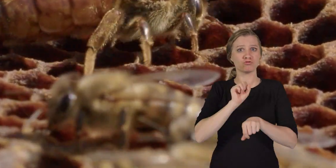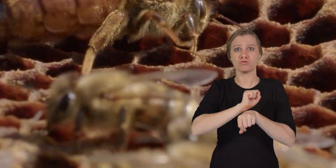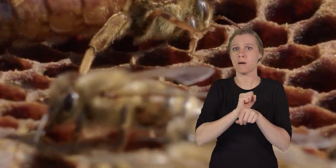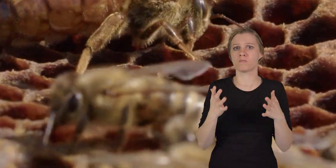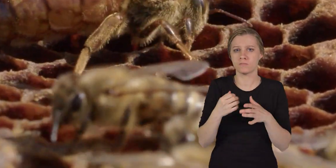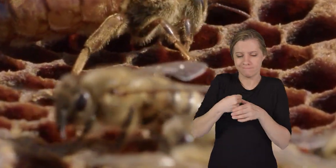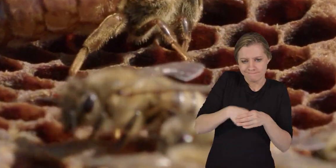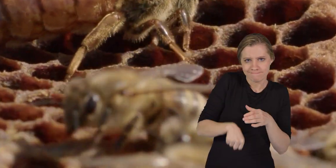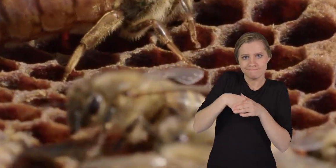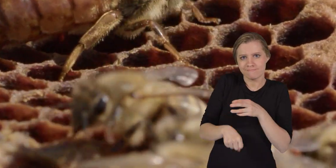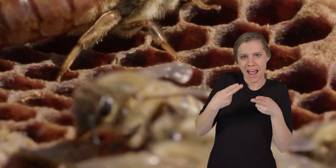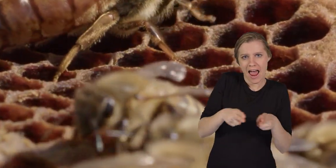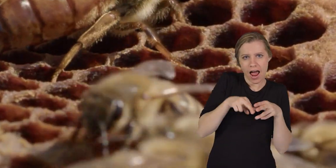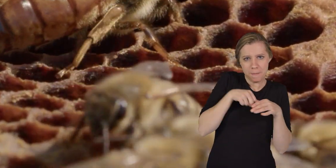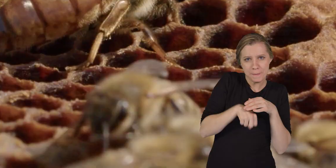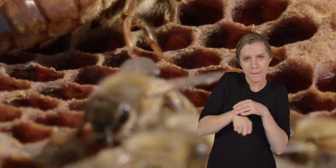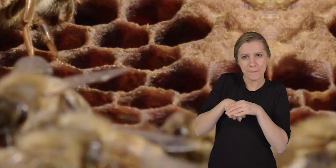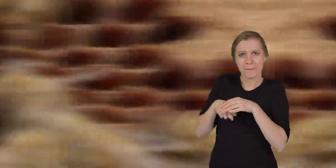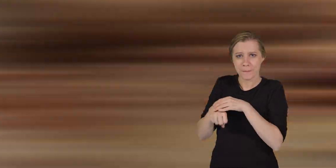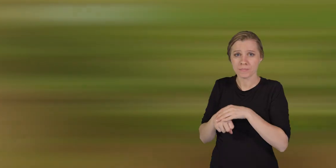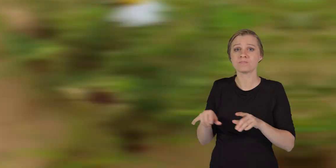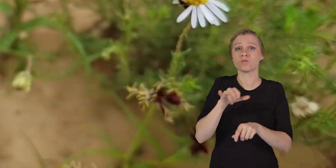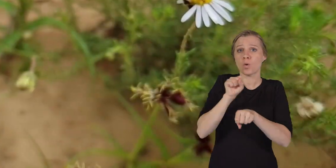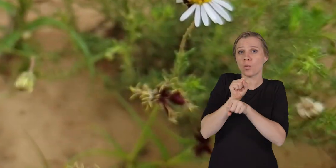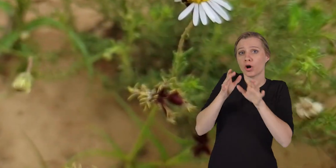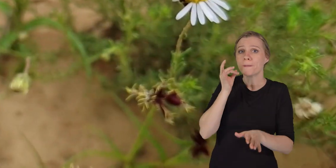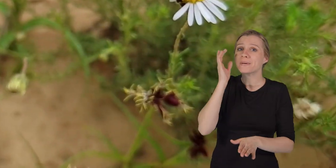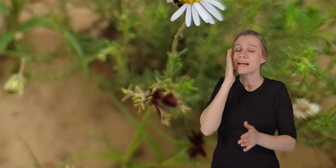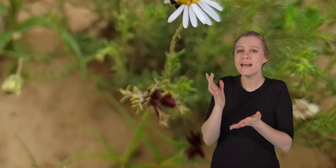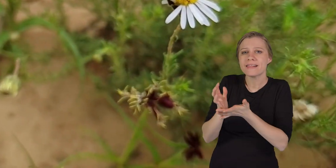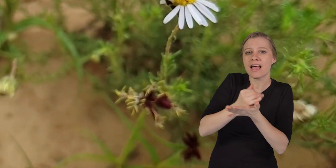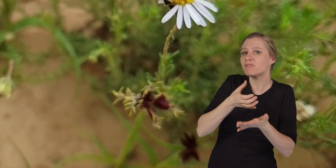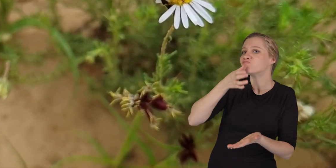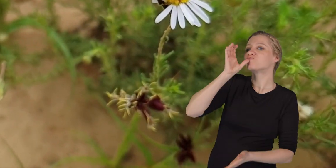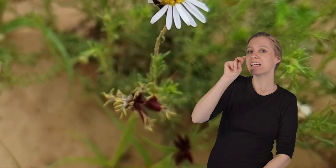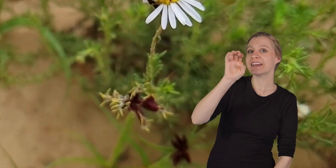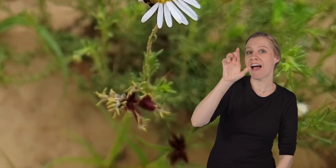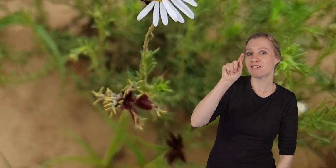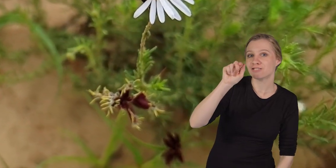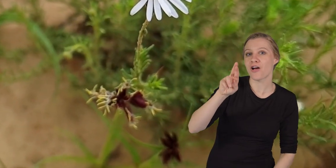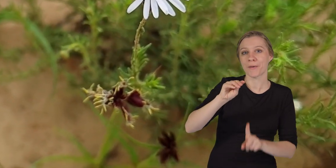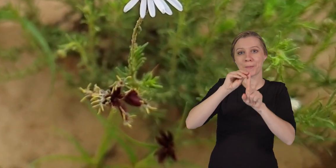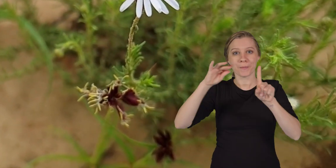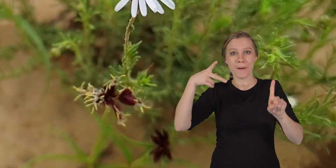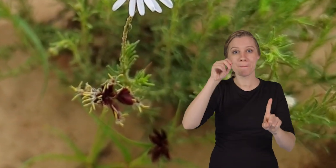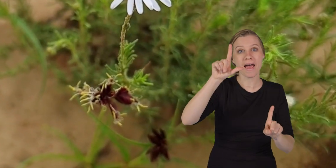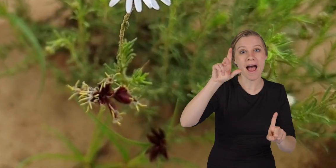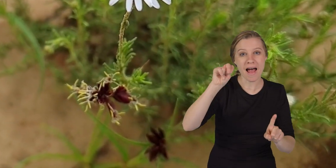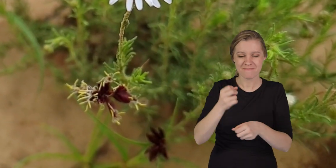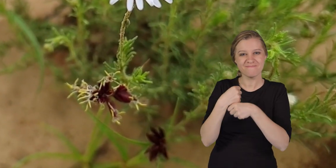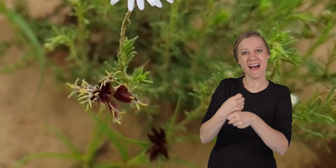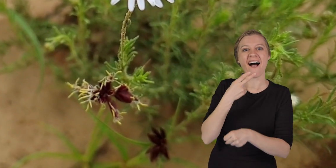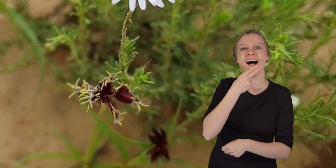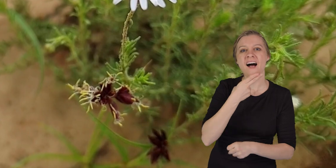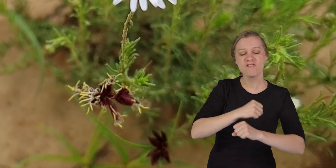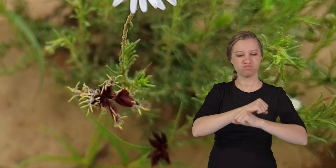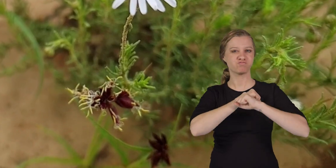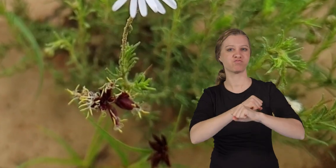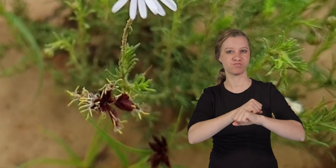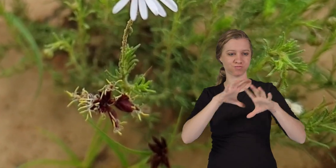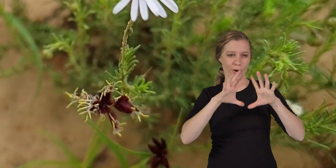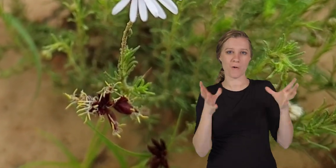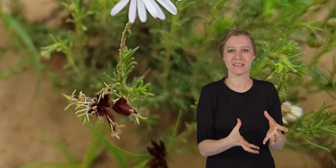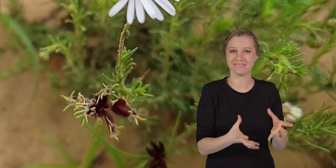queen, whose job it is to lay eggs. There are also worker bees that collect nectar and pollen to make honey